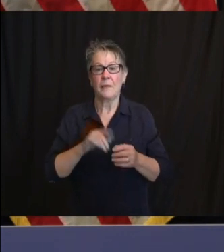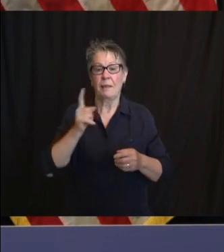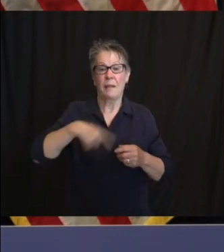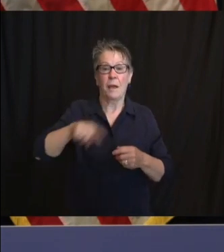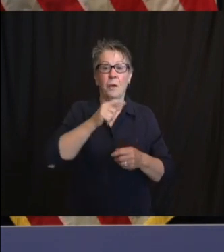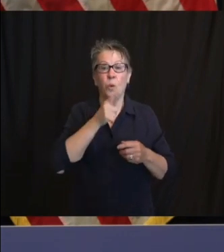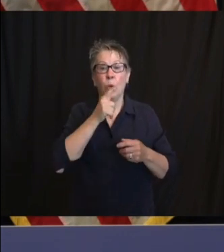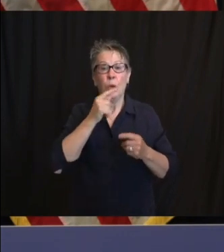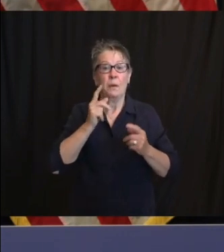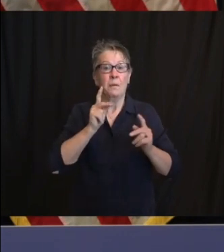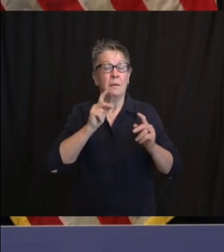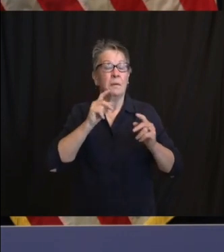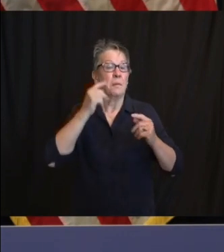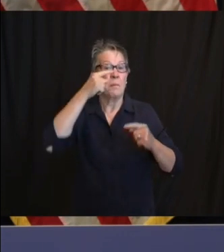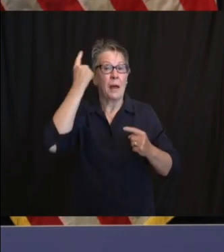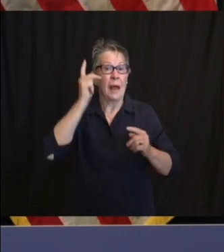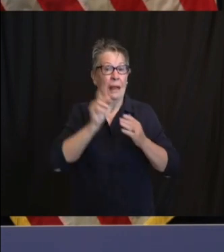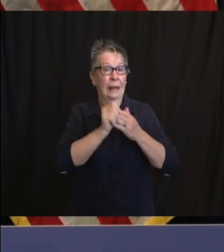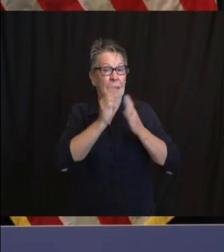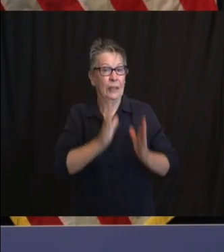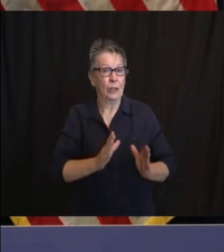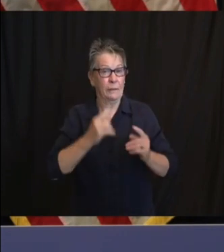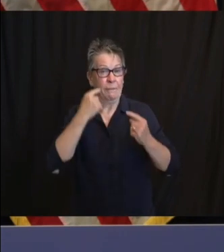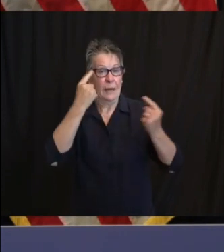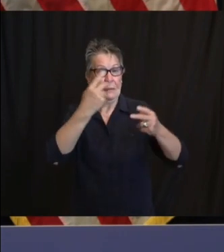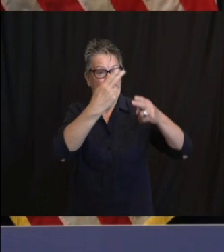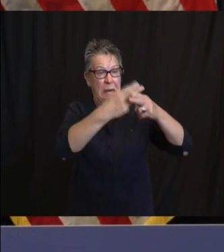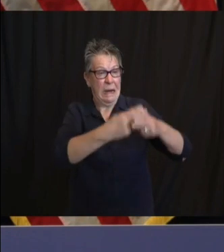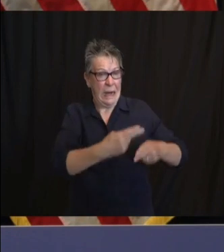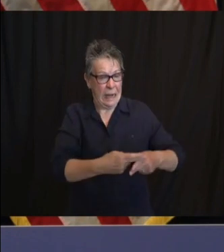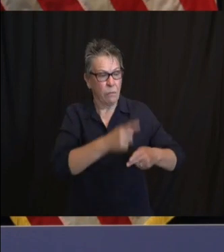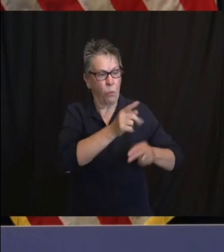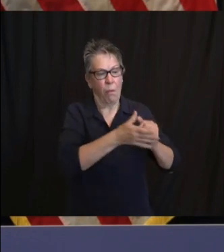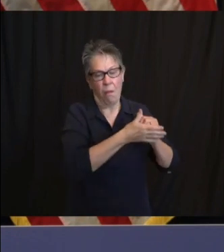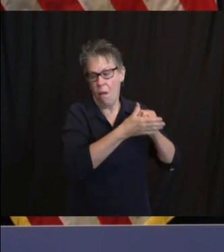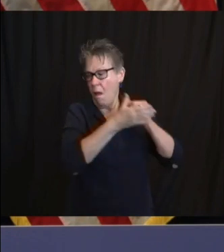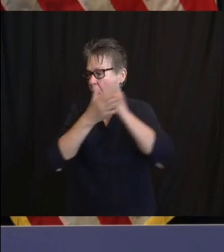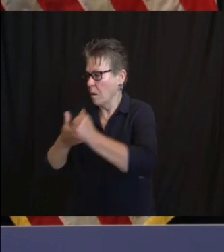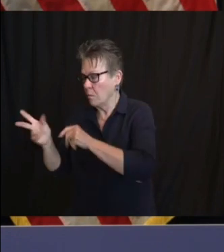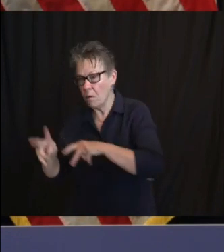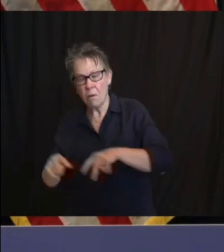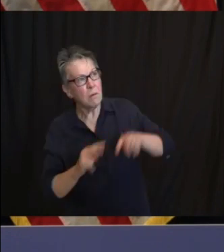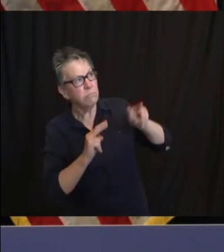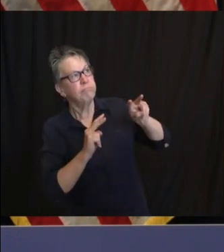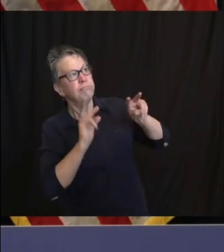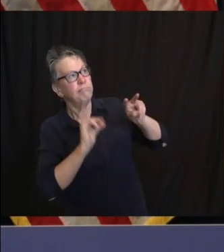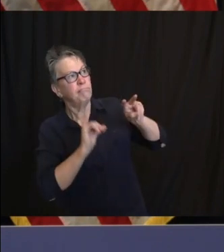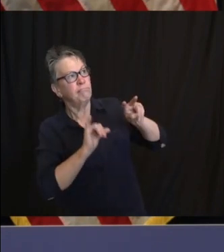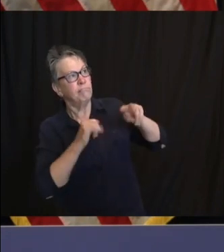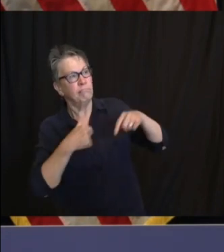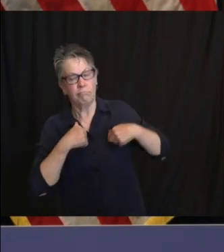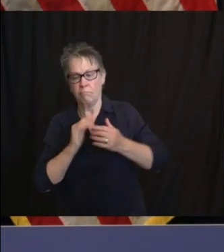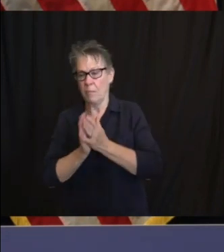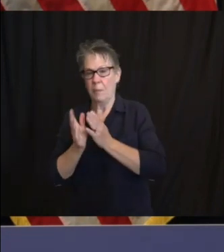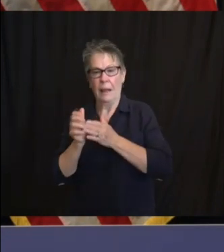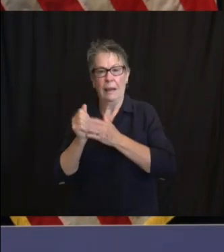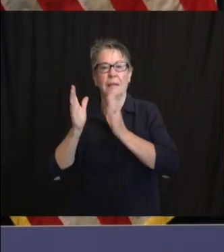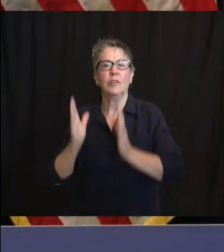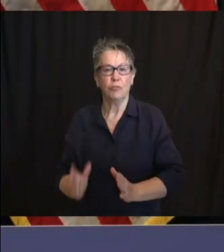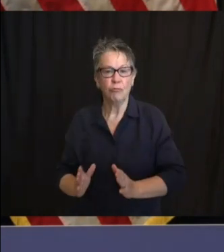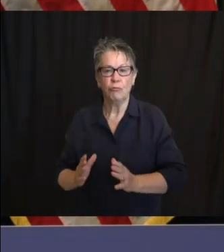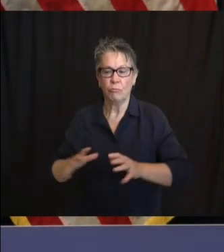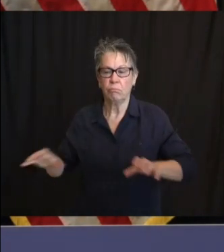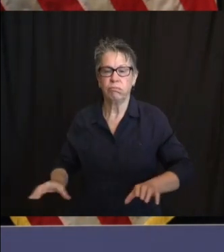But as George Floyd's tragic death shows us, our work is not